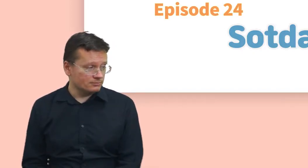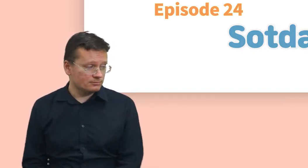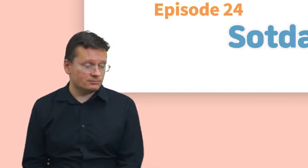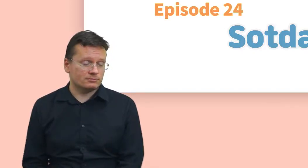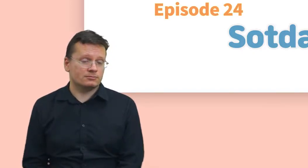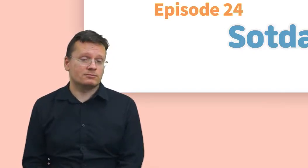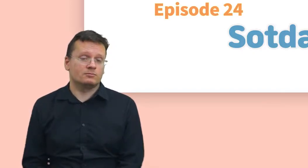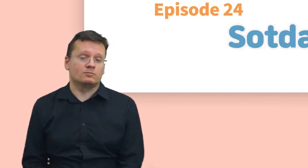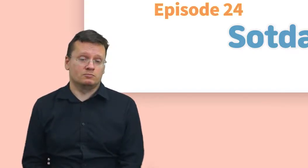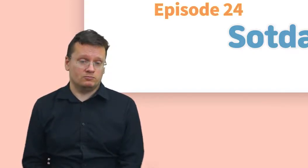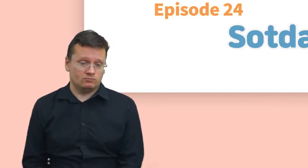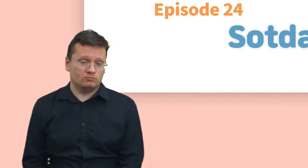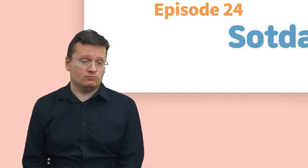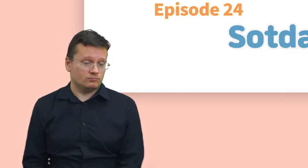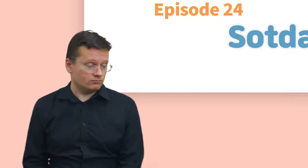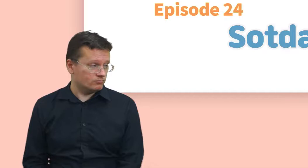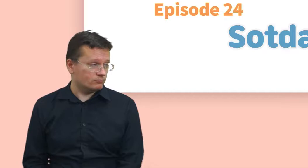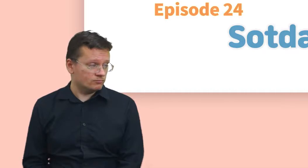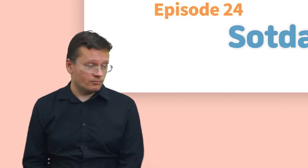something called sottee.